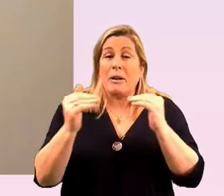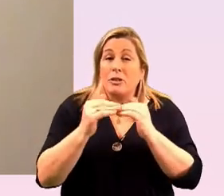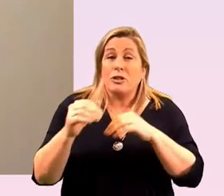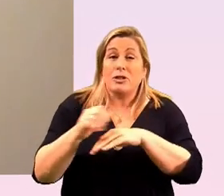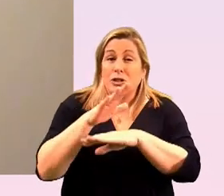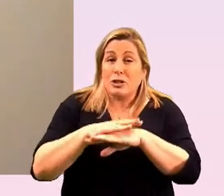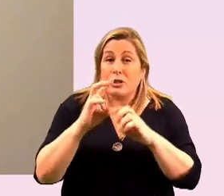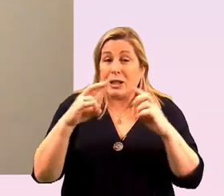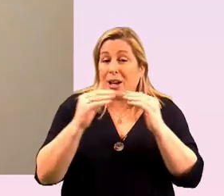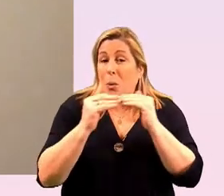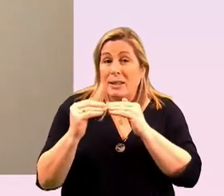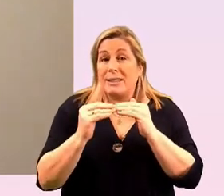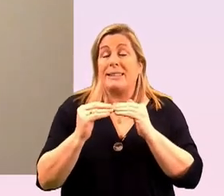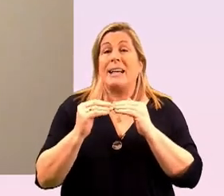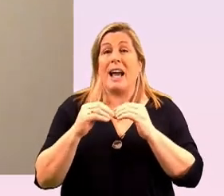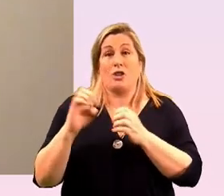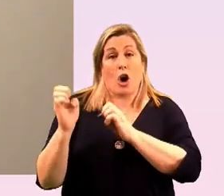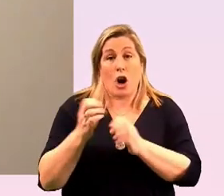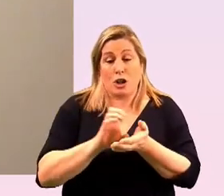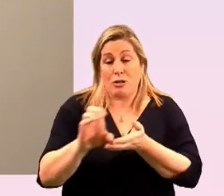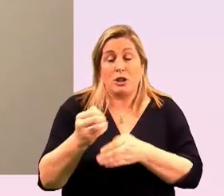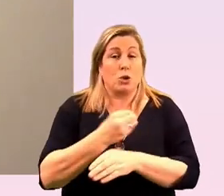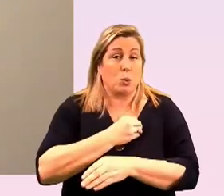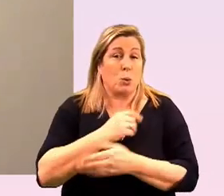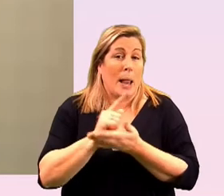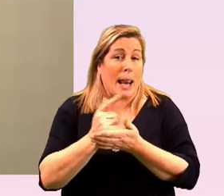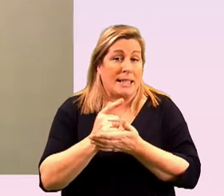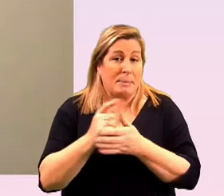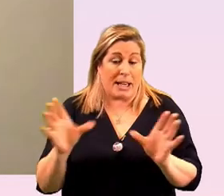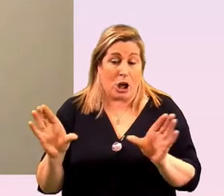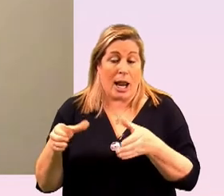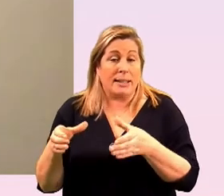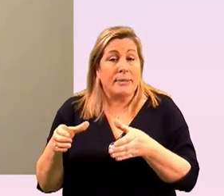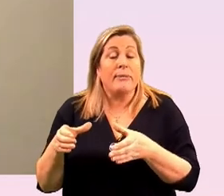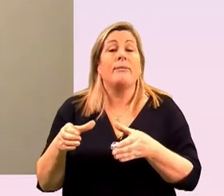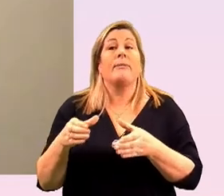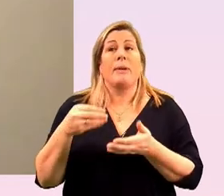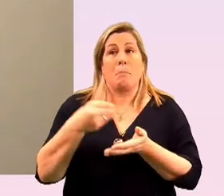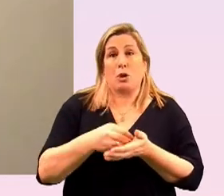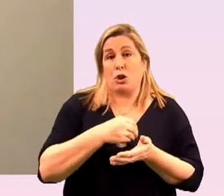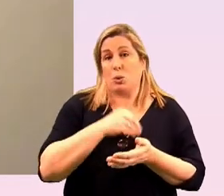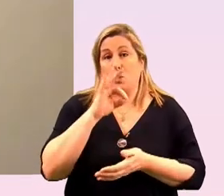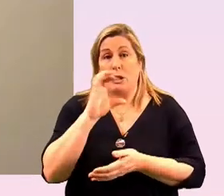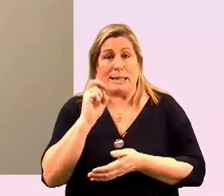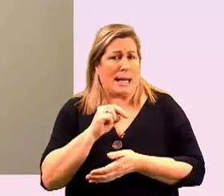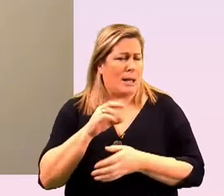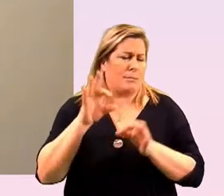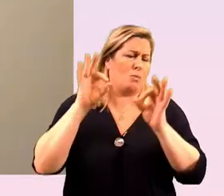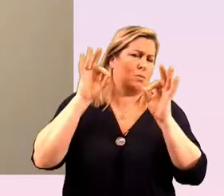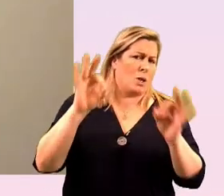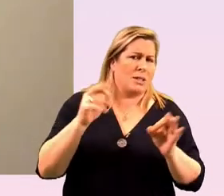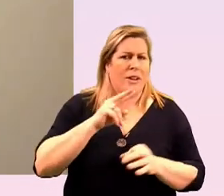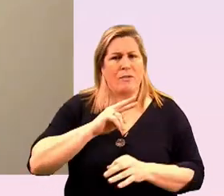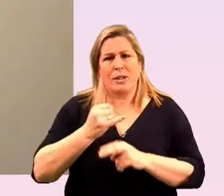grants going to the lesbian collective uh money's going to gcn to that wonderful voice in our